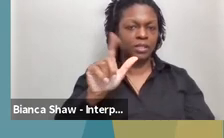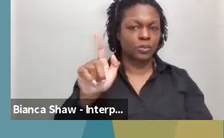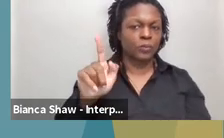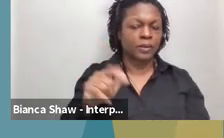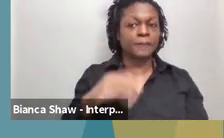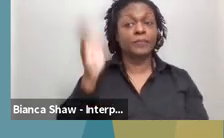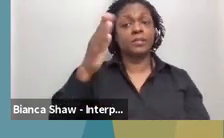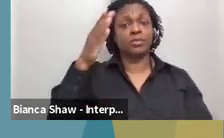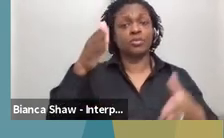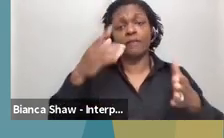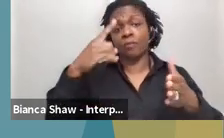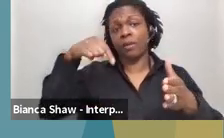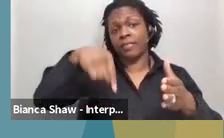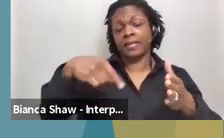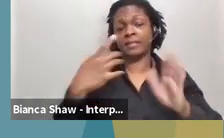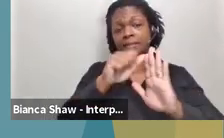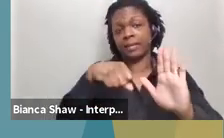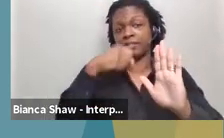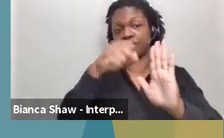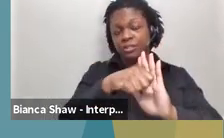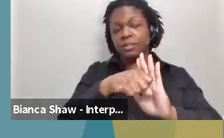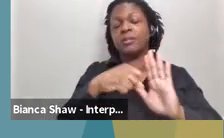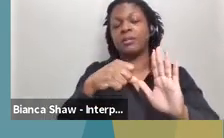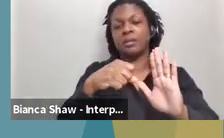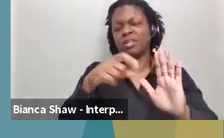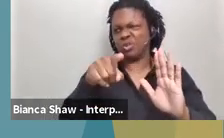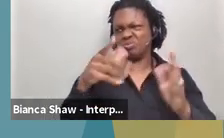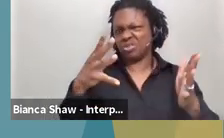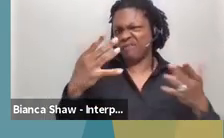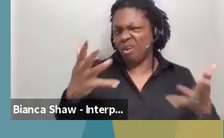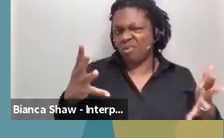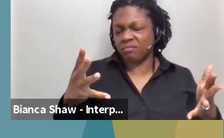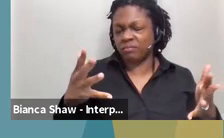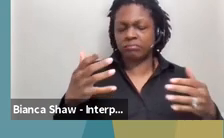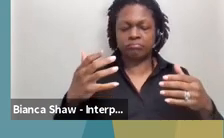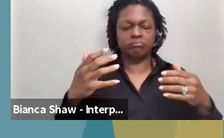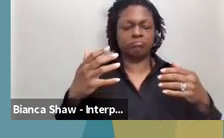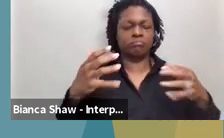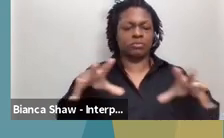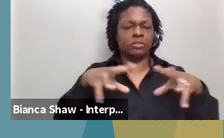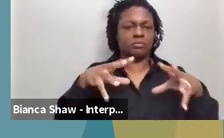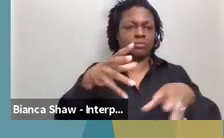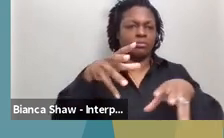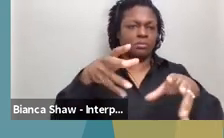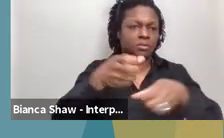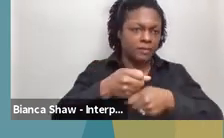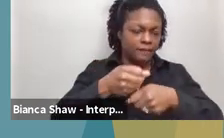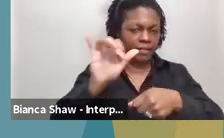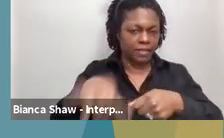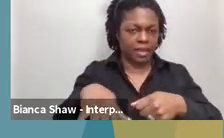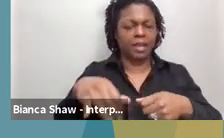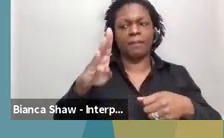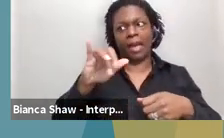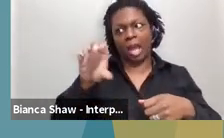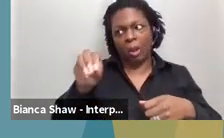you should have all received information in regards to the link to everyone's bio, which you could read, so I will